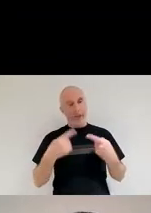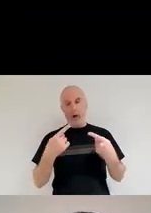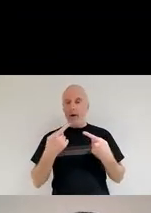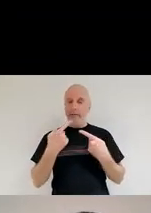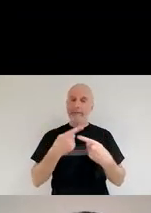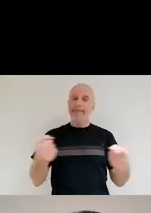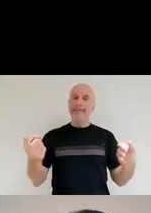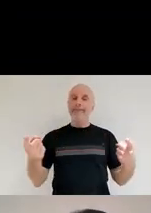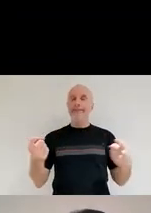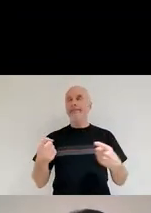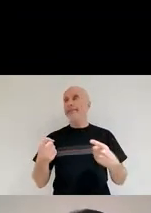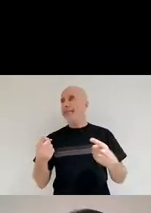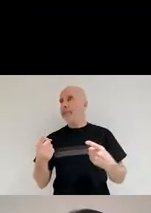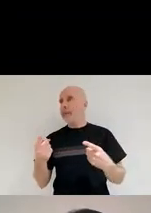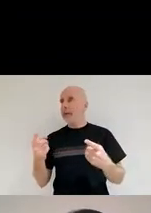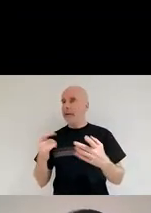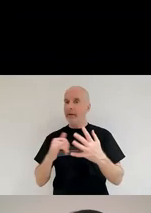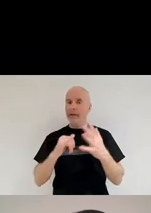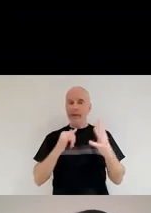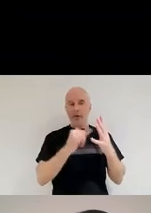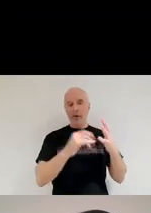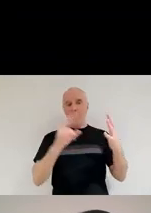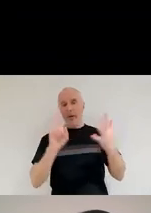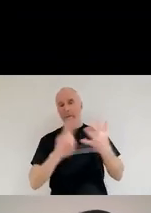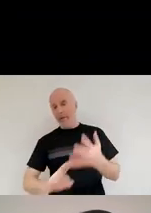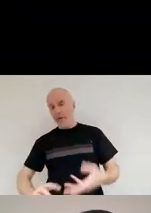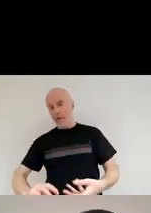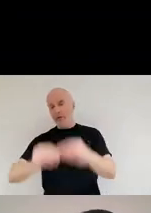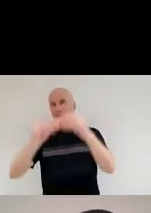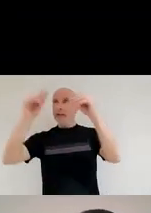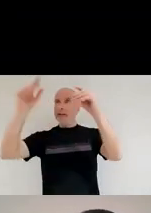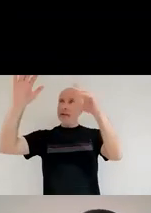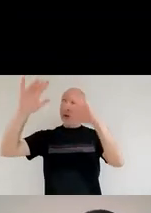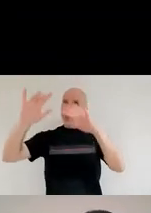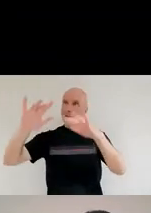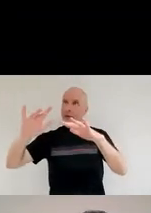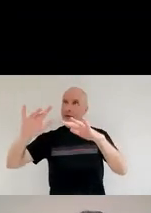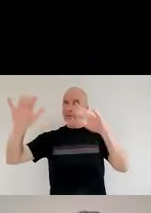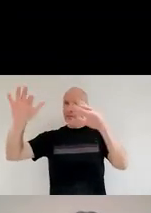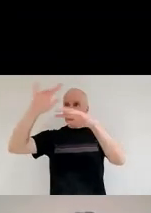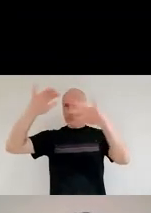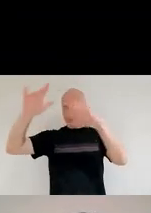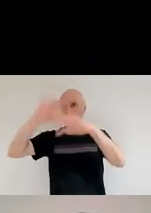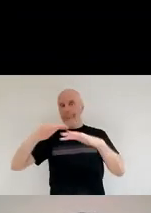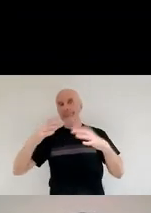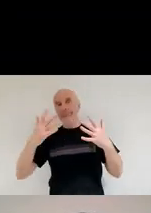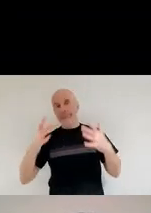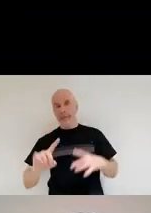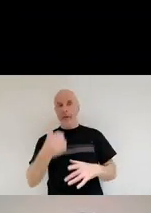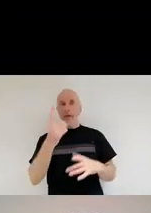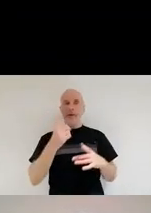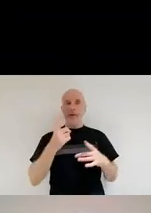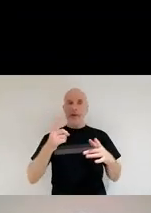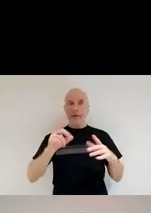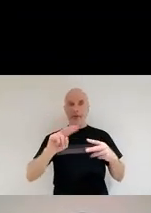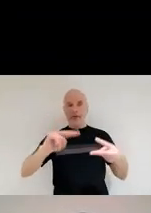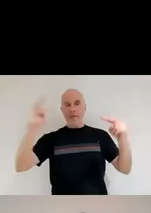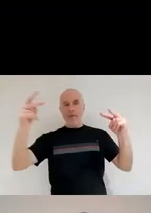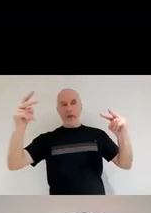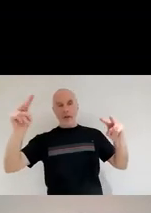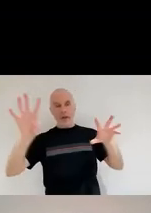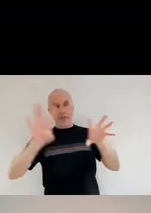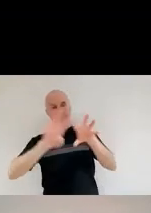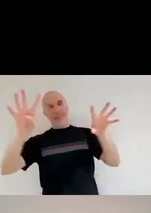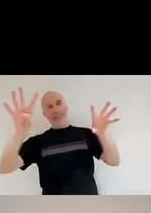we observe a supernova where the dust shock has already passed through. Okay. And that's when we decided